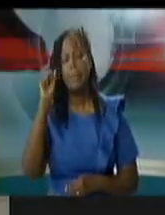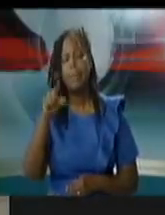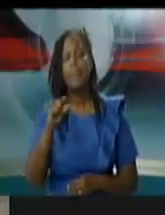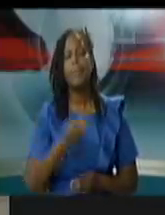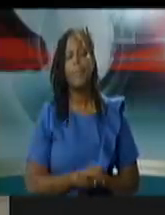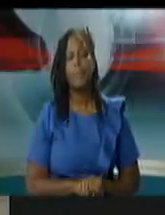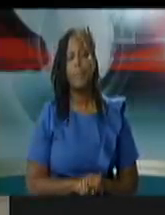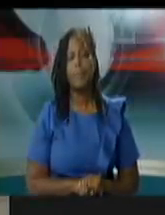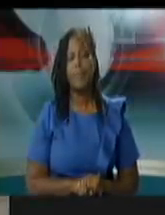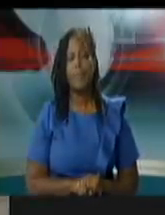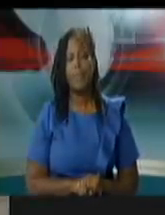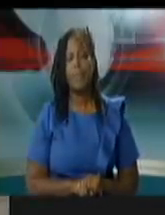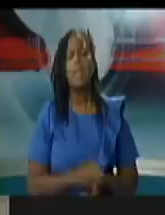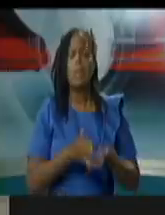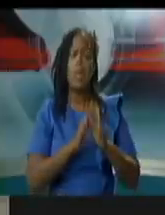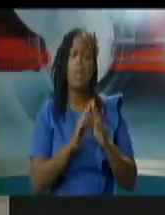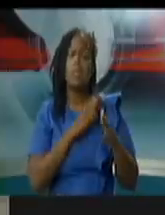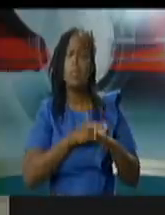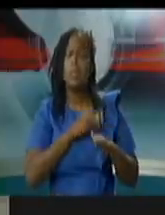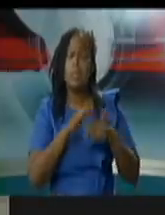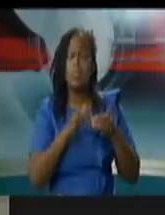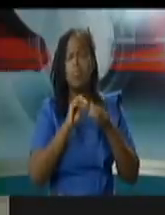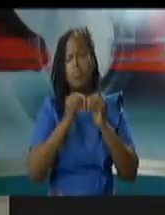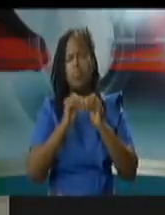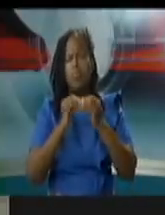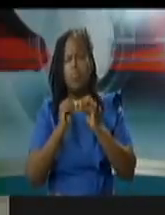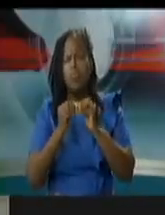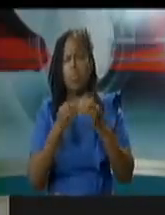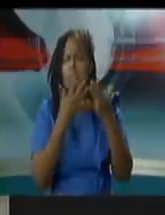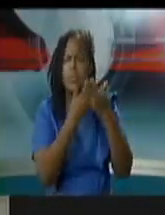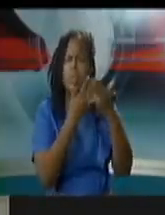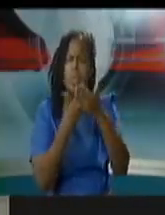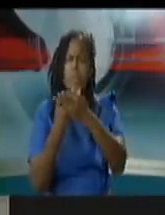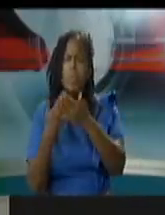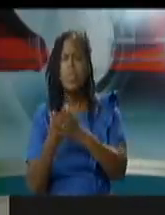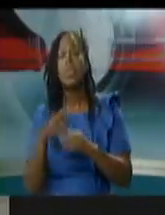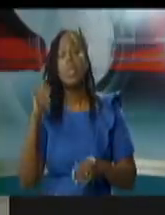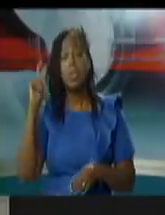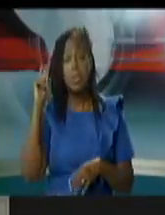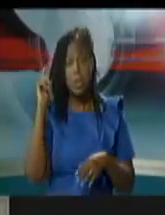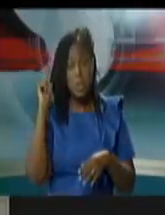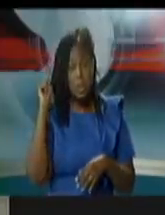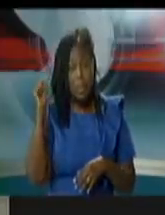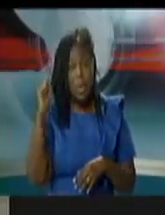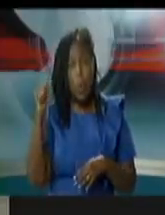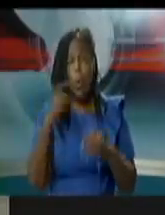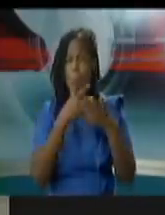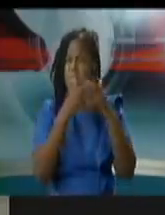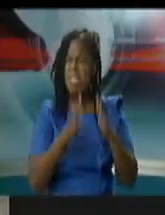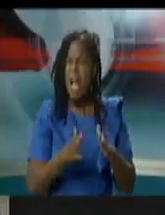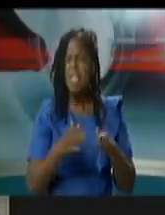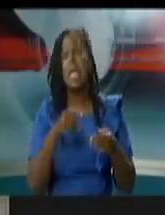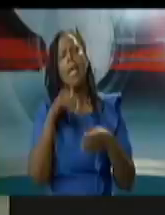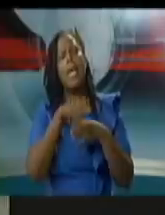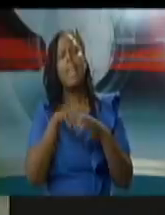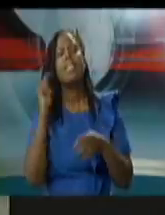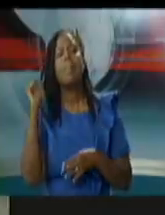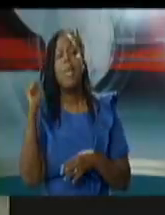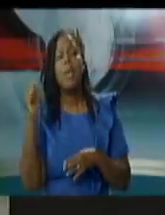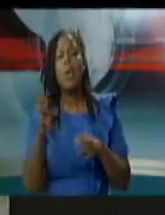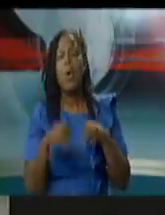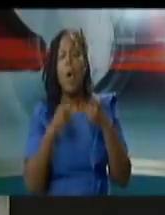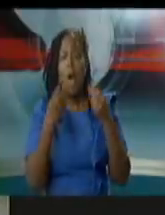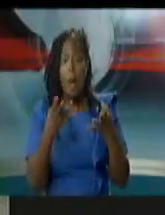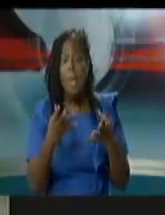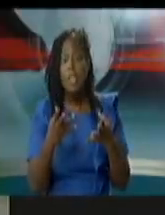disaggregation of the figures of the prisoners for tobago how many are currently in the prison system and how many are going to be released under